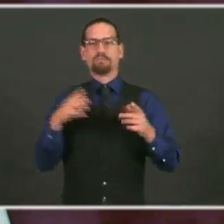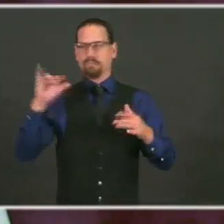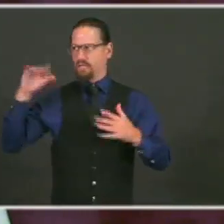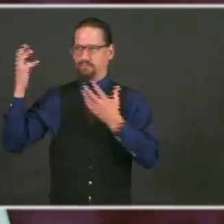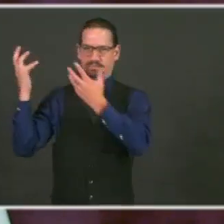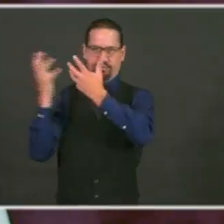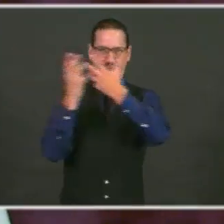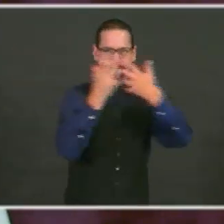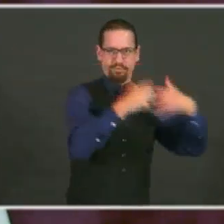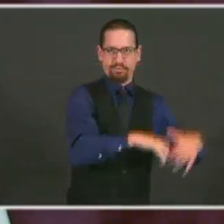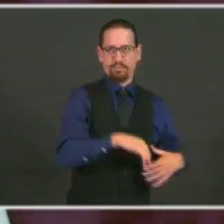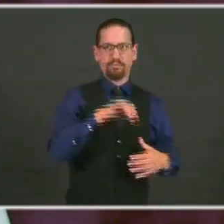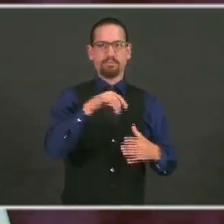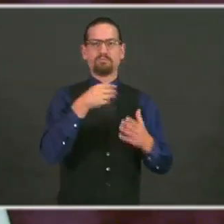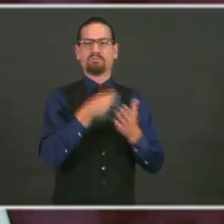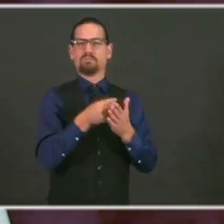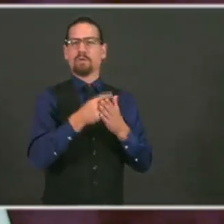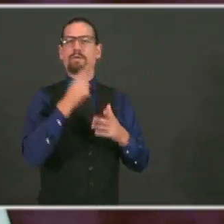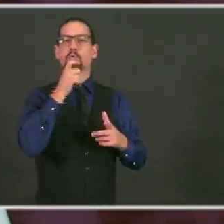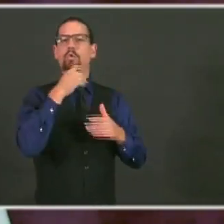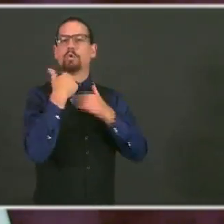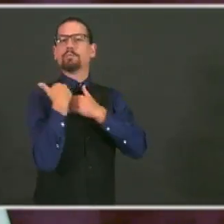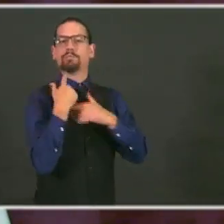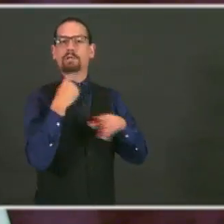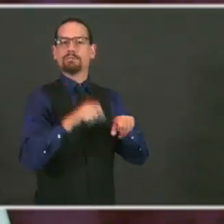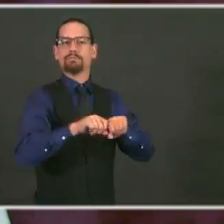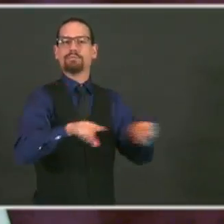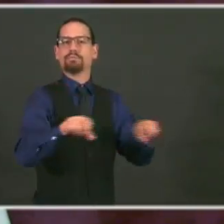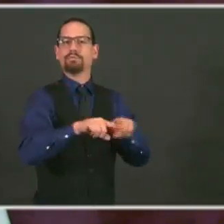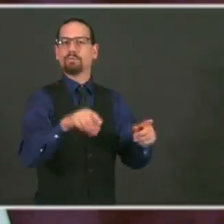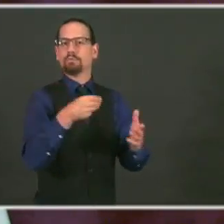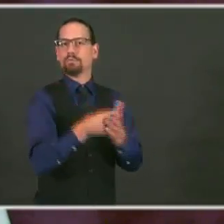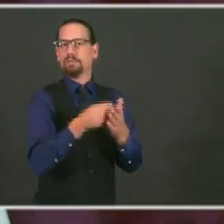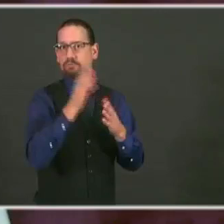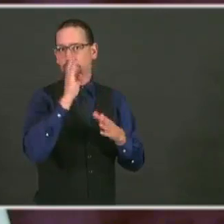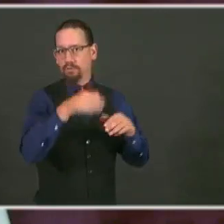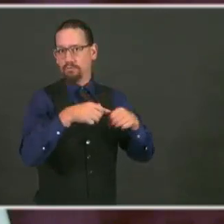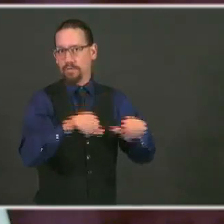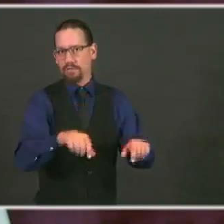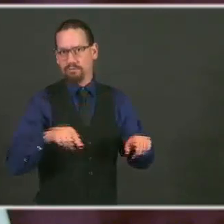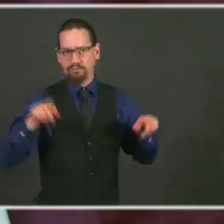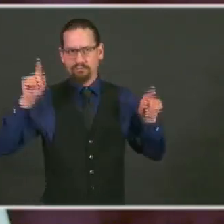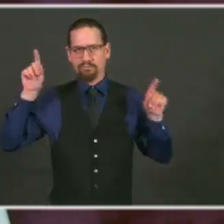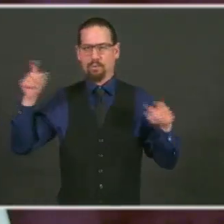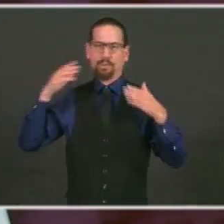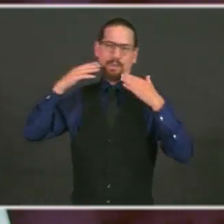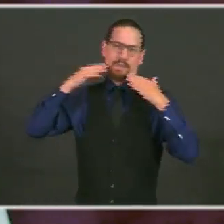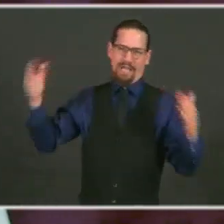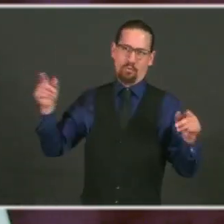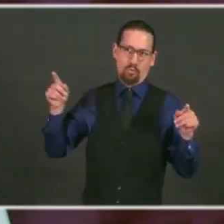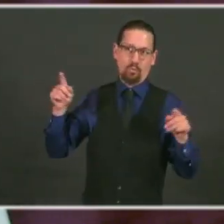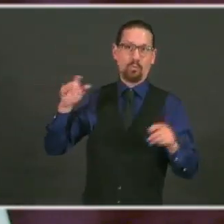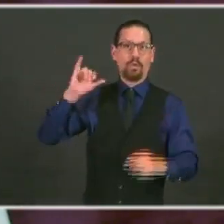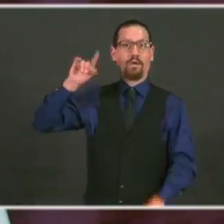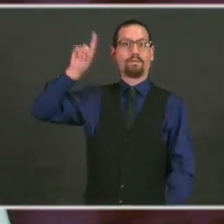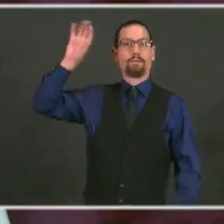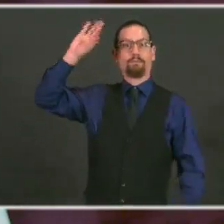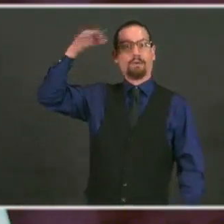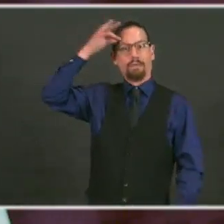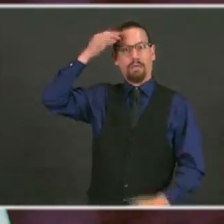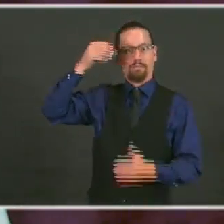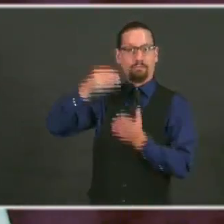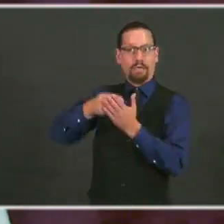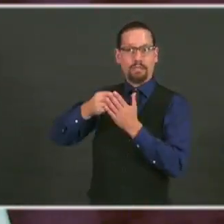I do want to say that the federal government has made clear to us, at least at this time, that there will not be any